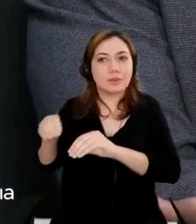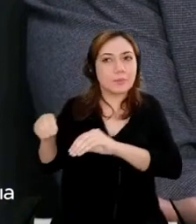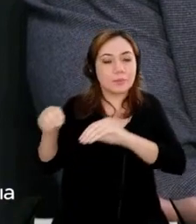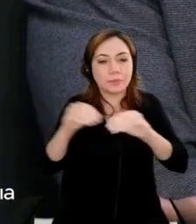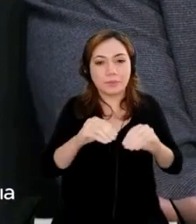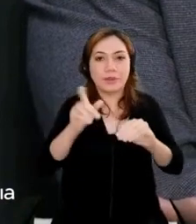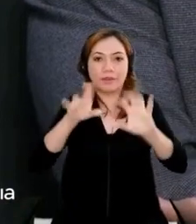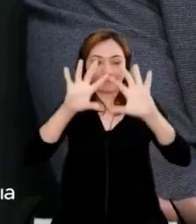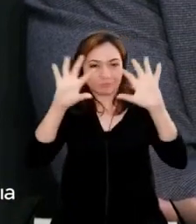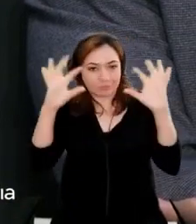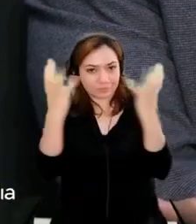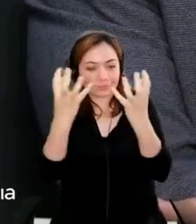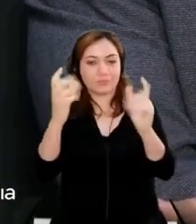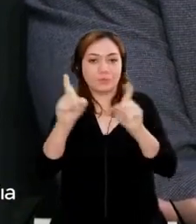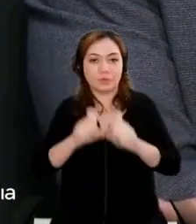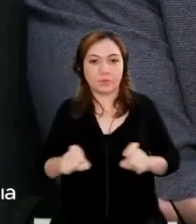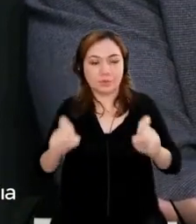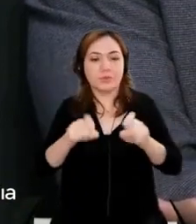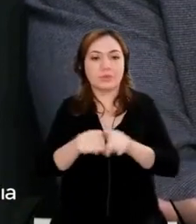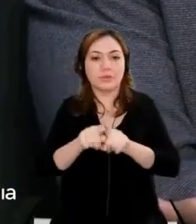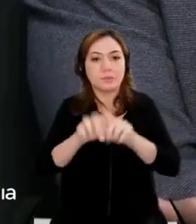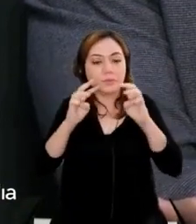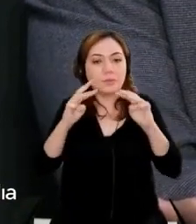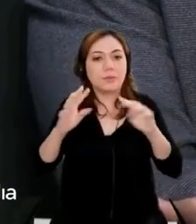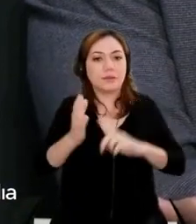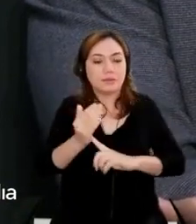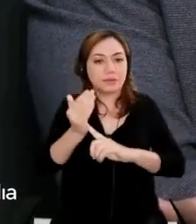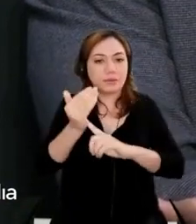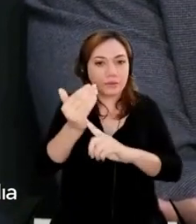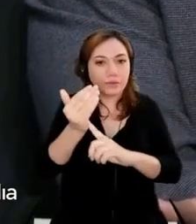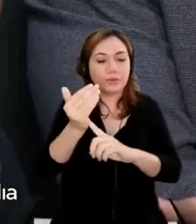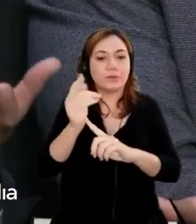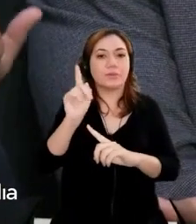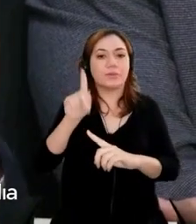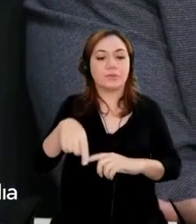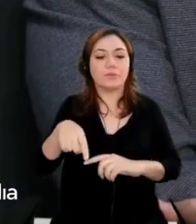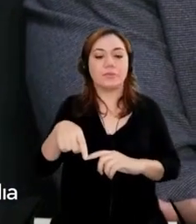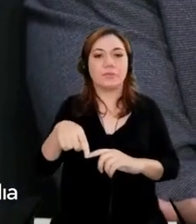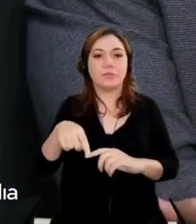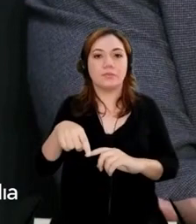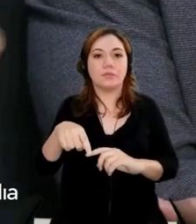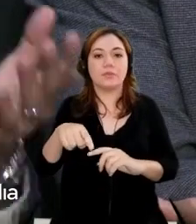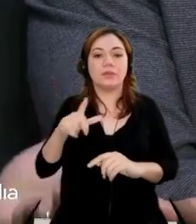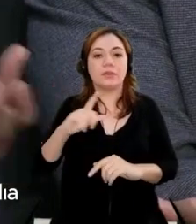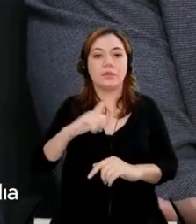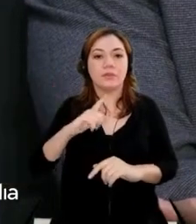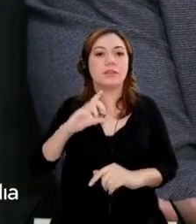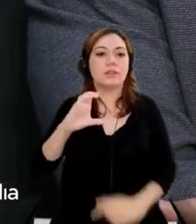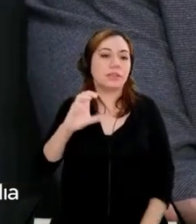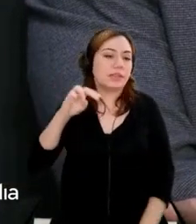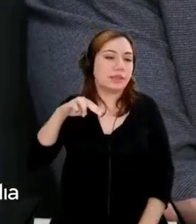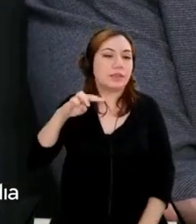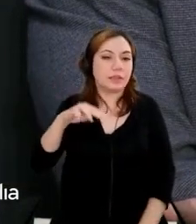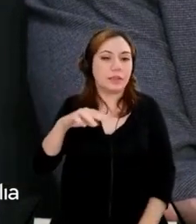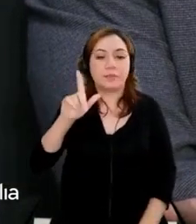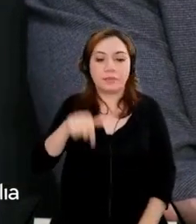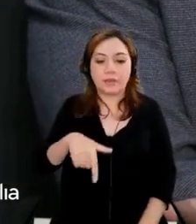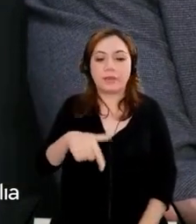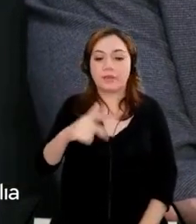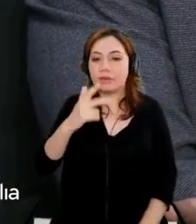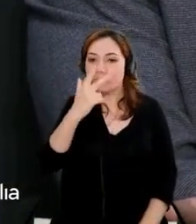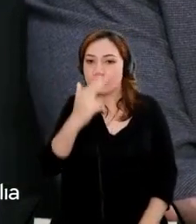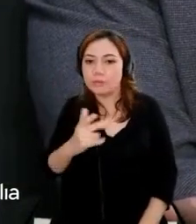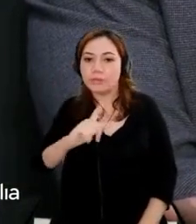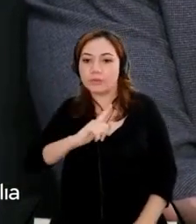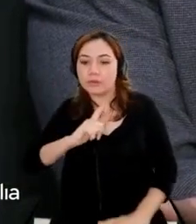and marketing technology with CNN, for example, taking the TV legacy